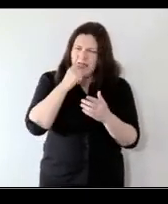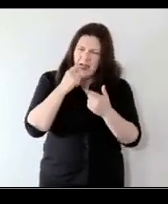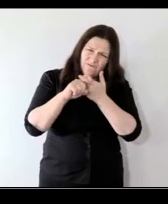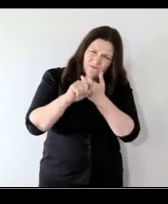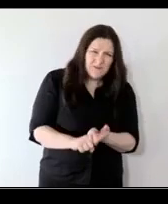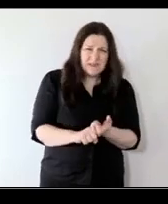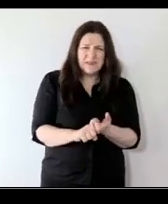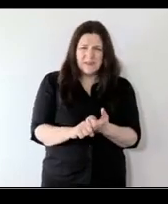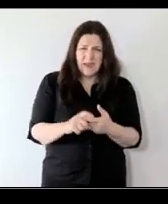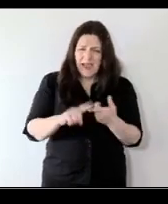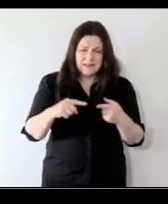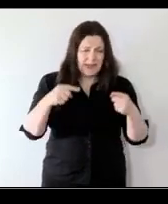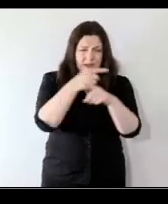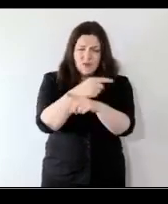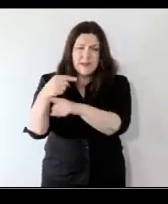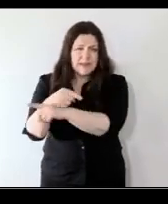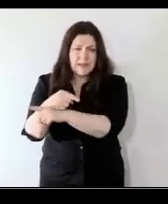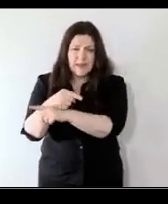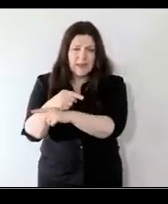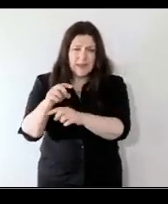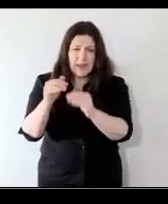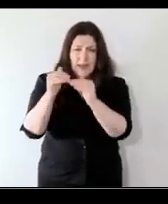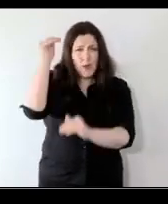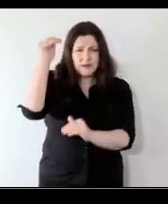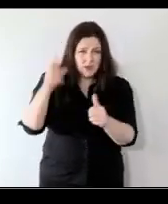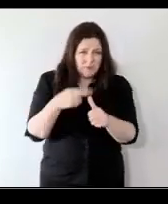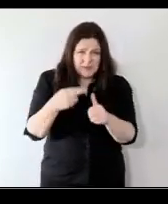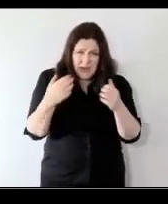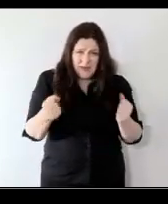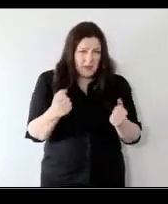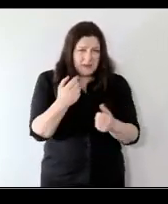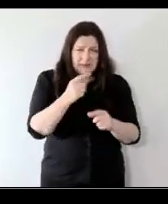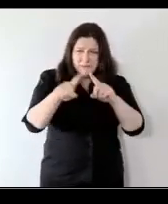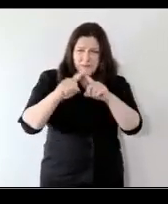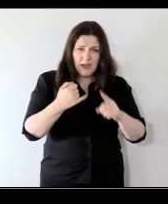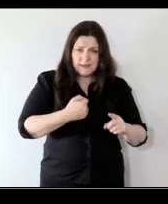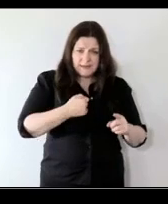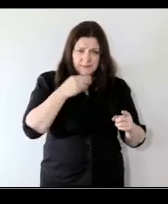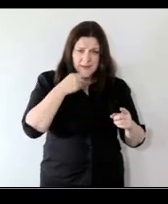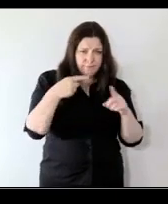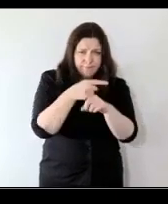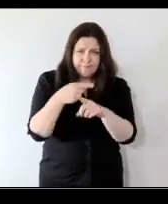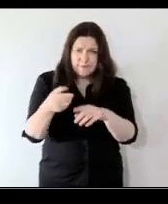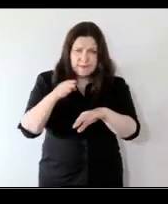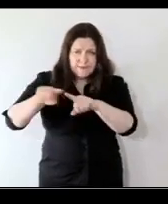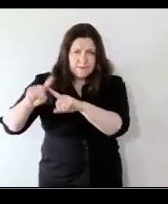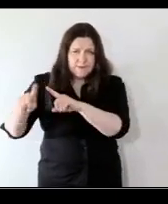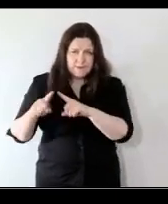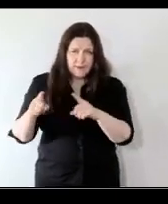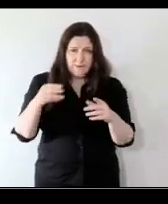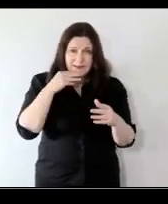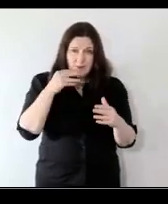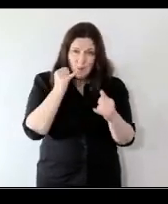and intersecting inequalities before now they're a bit worse and there's there's bigger job to do